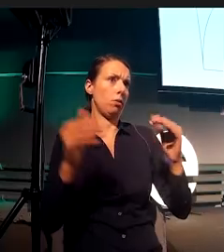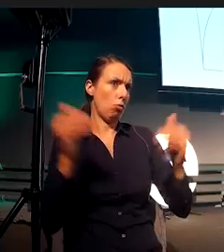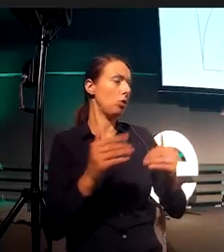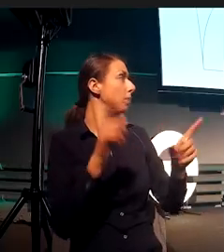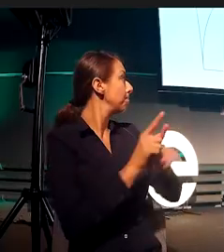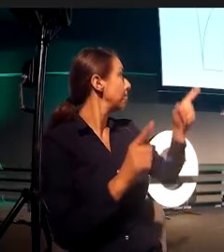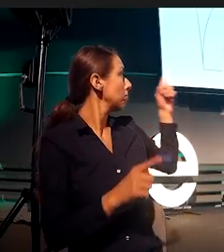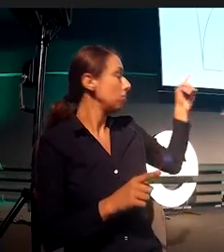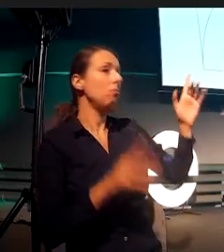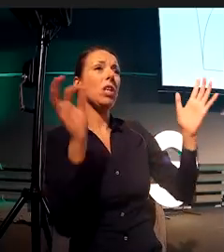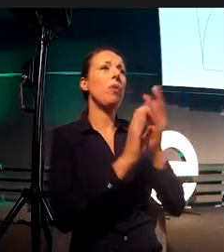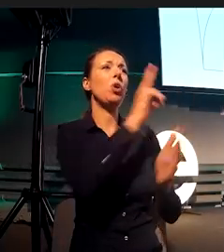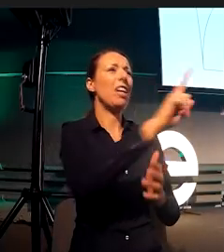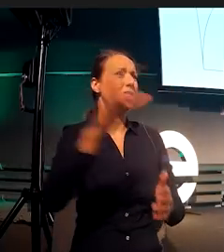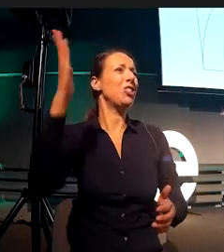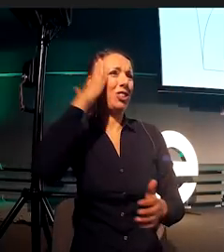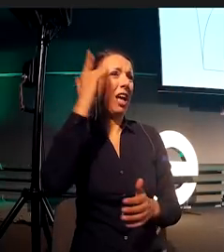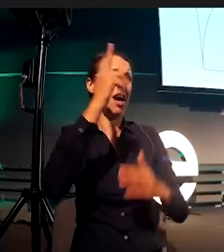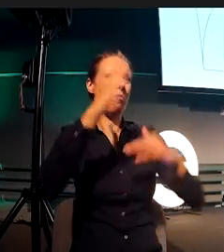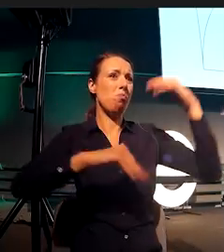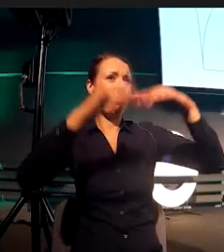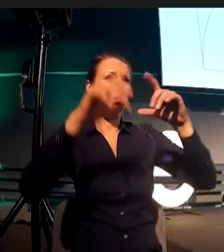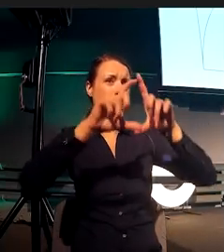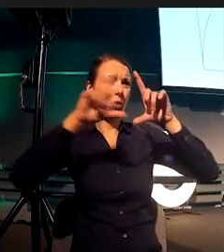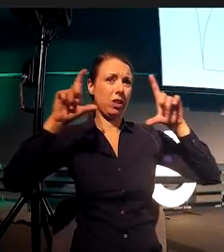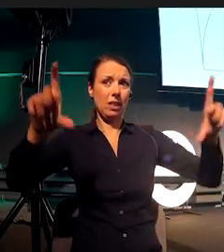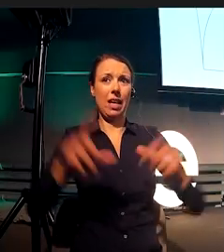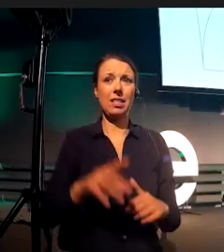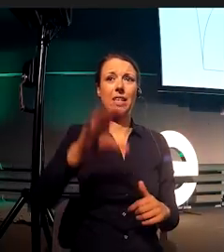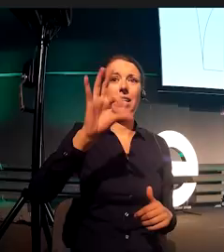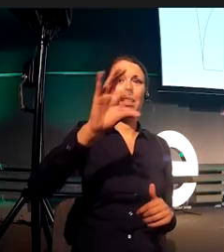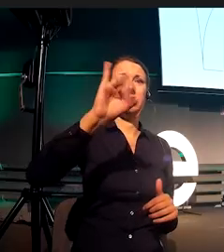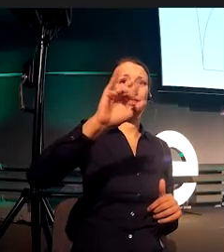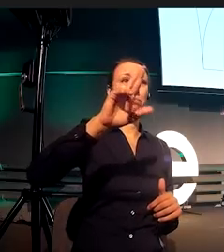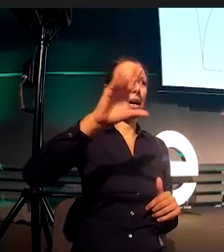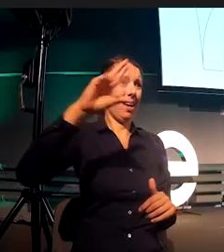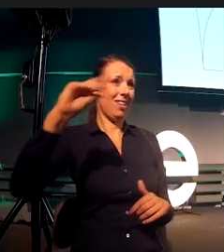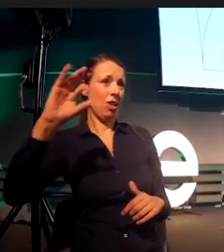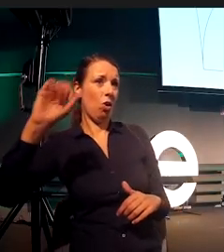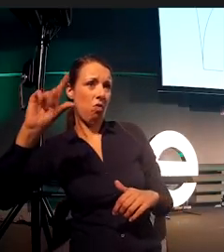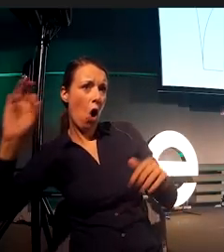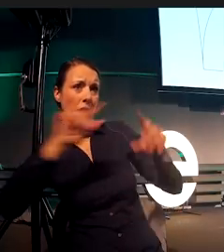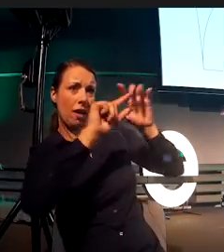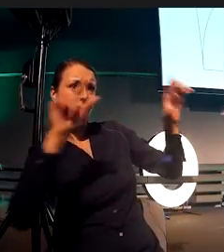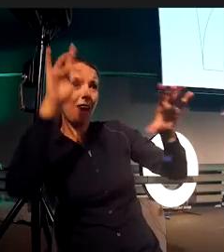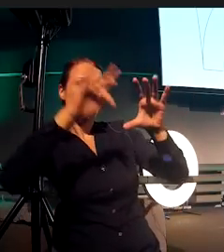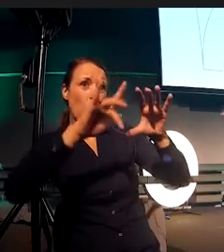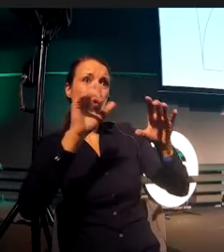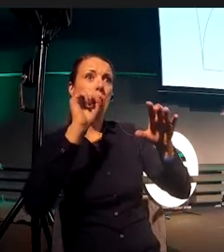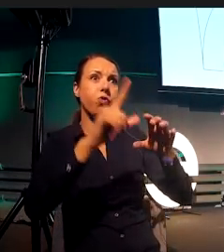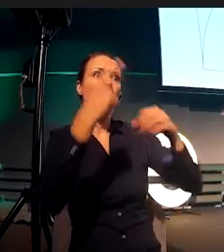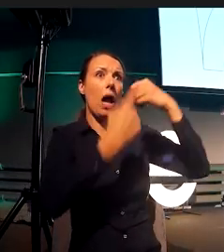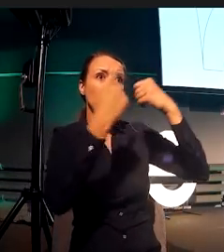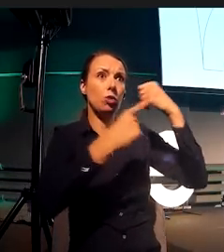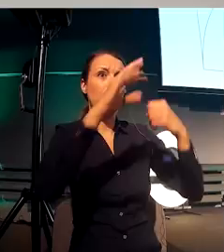spiral is exactly inside of it is where you could find the Fibonacci numbers. So, goes 2, 3, 5, 8, 13,